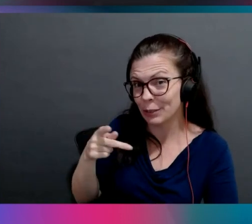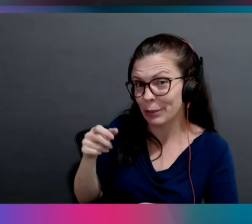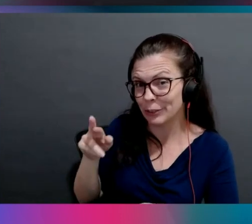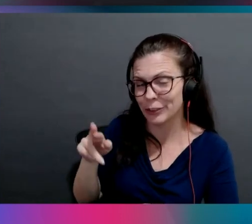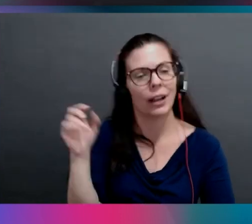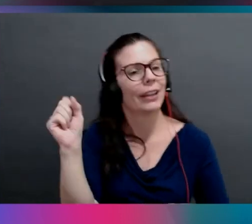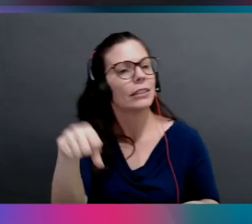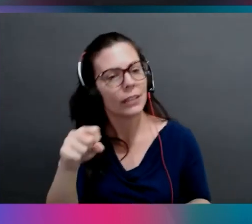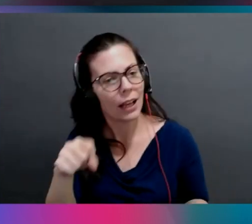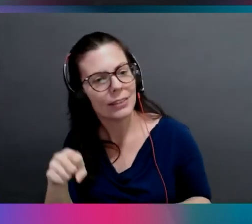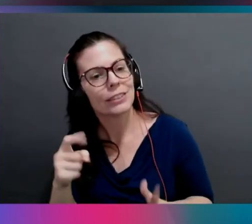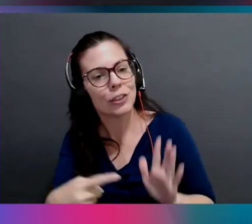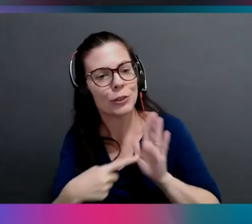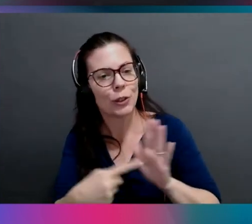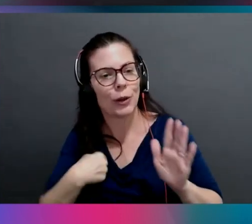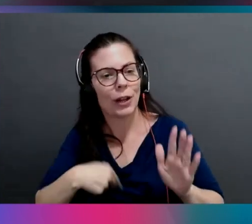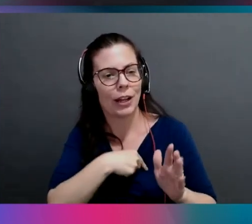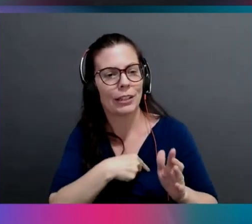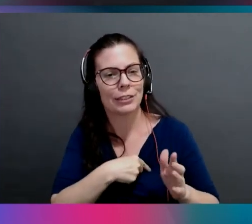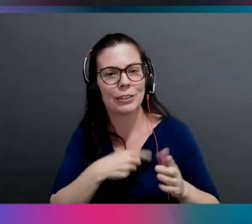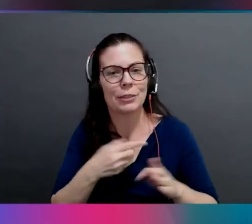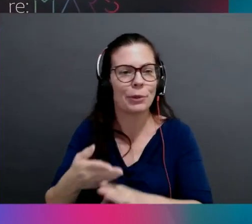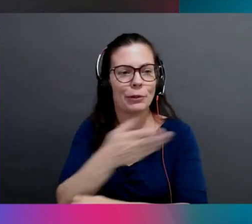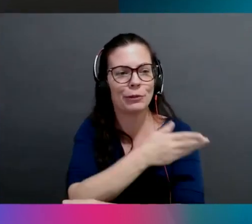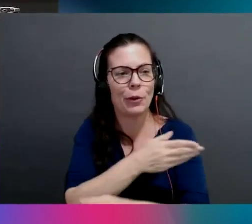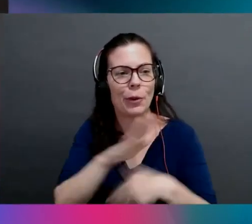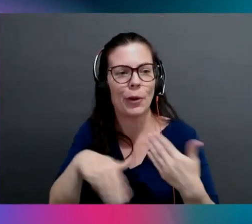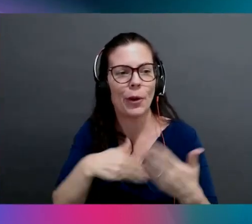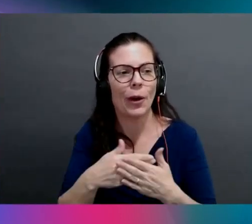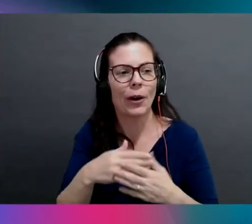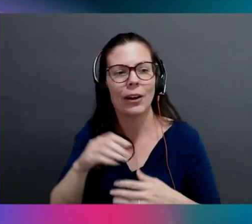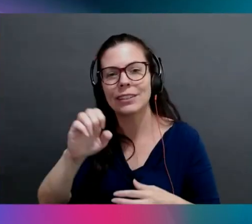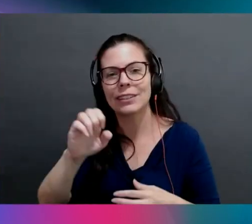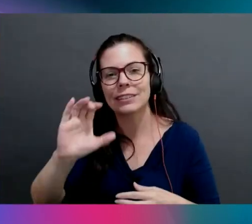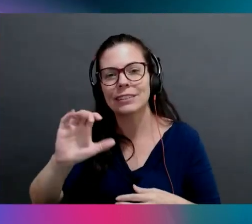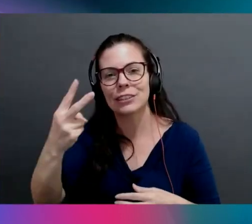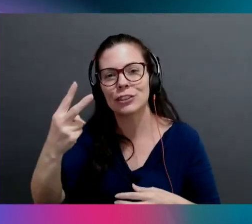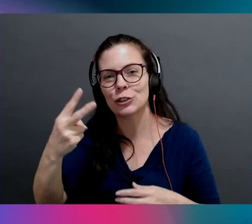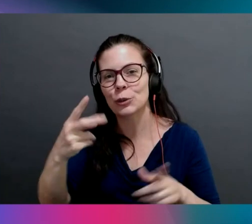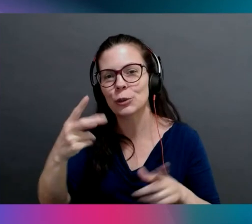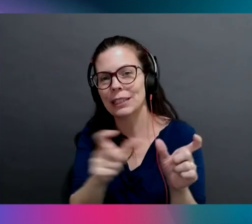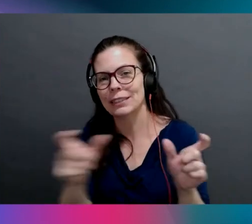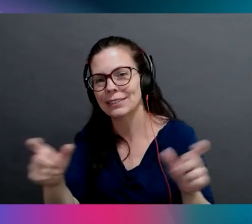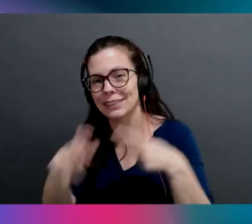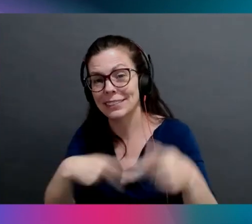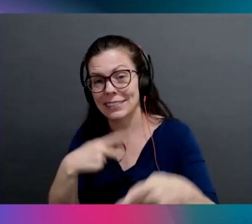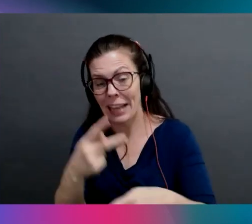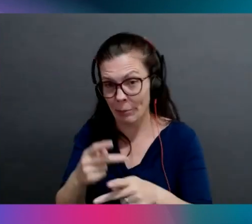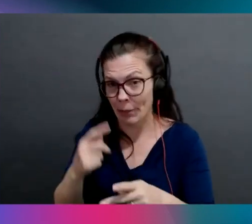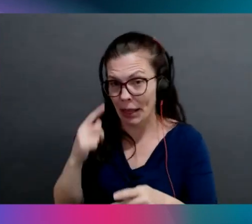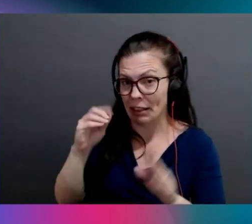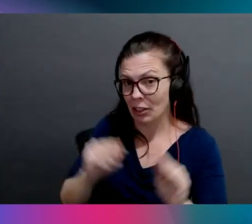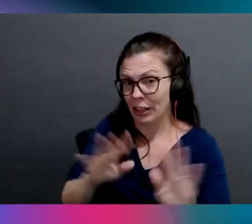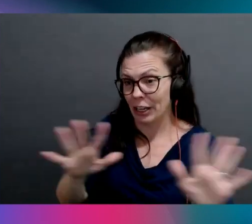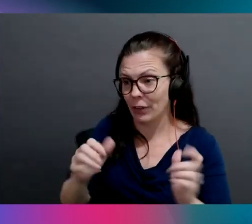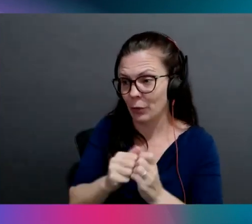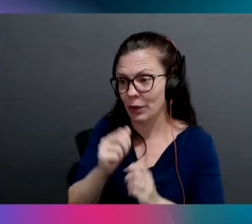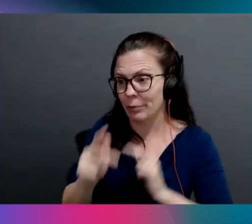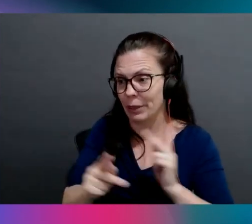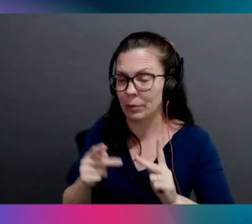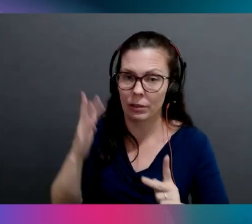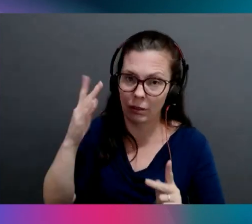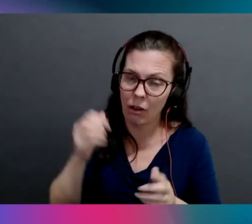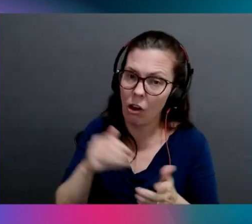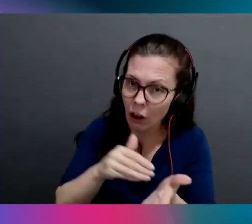showing us earlier all the different, um, you know, EC2 instance types. And I think maybe if you could just clarify with people, cause, um, a lot of times people